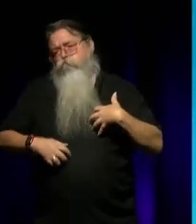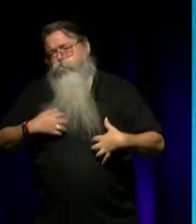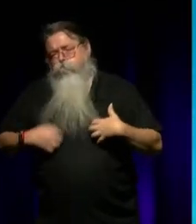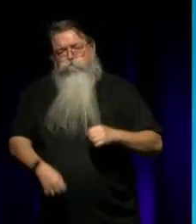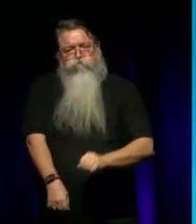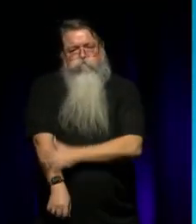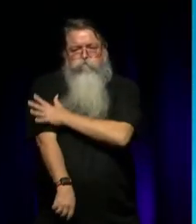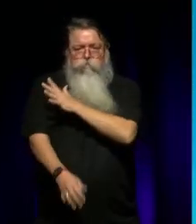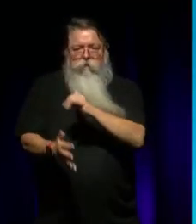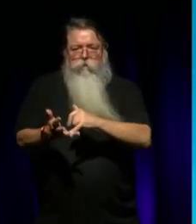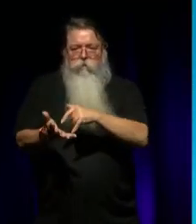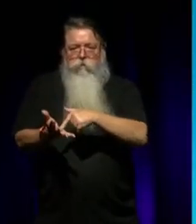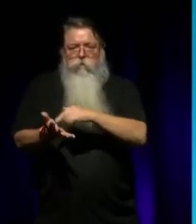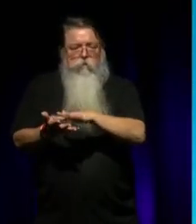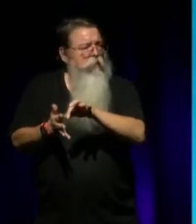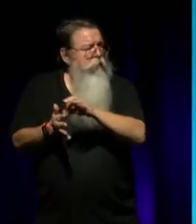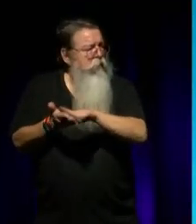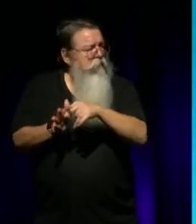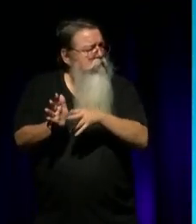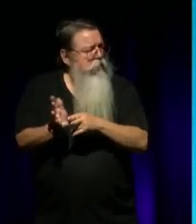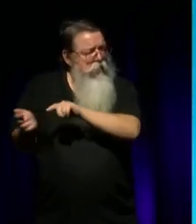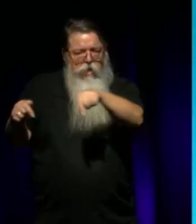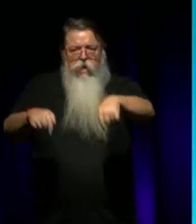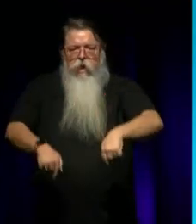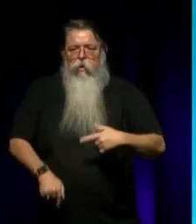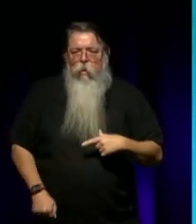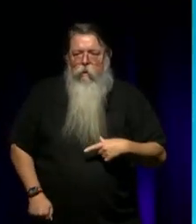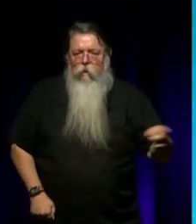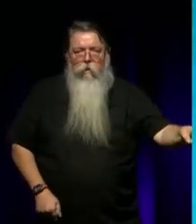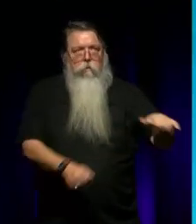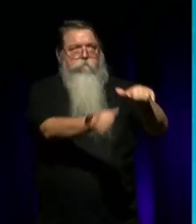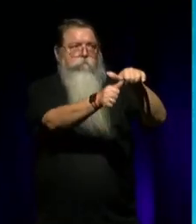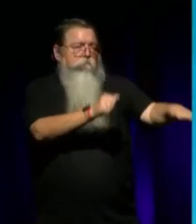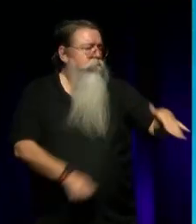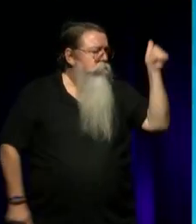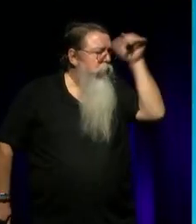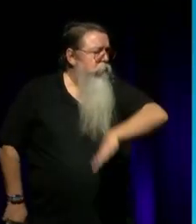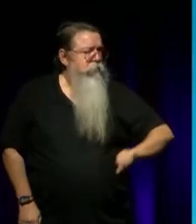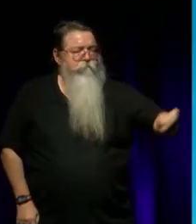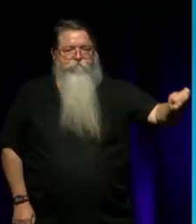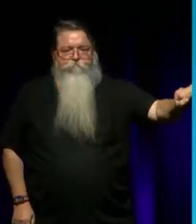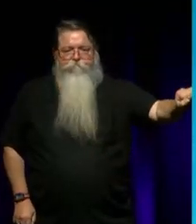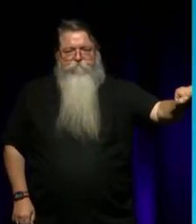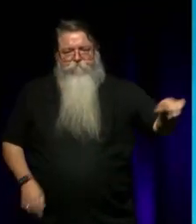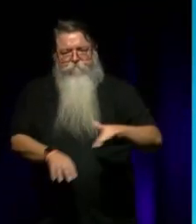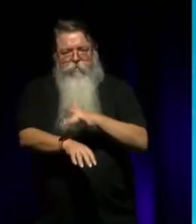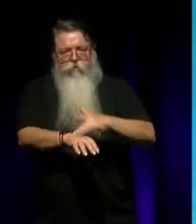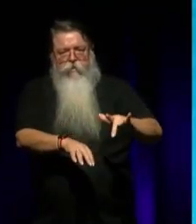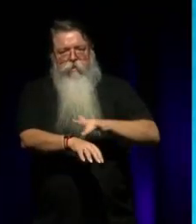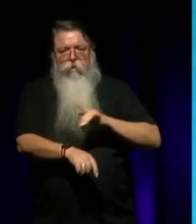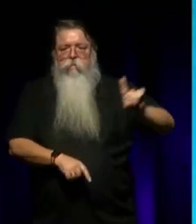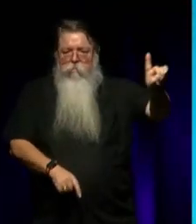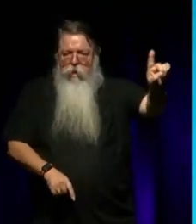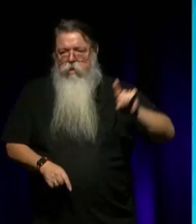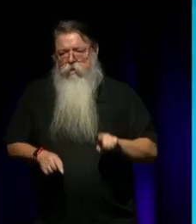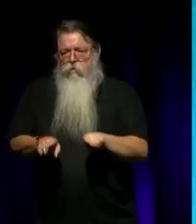evening, not just because he is a superstar on the global stage, but because, like State Library, storytelling is